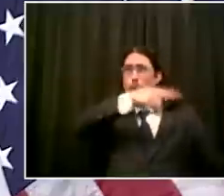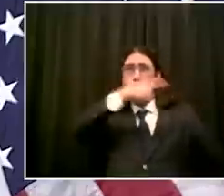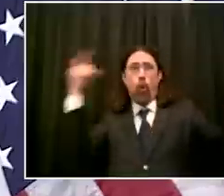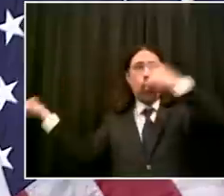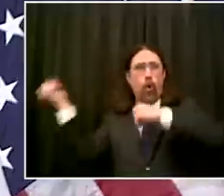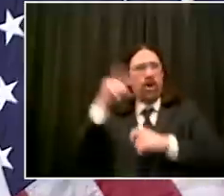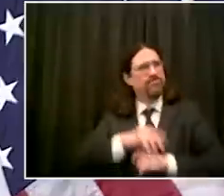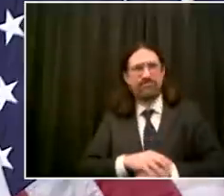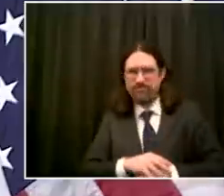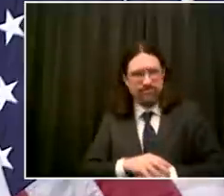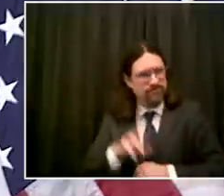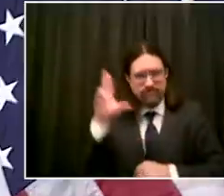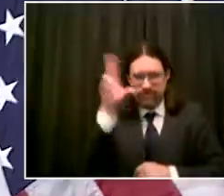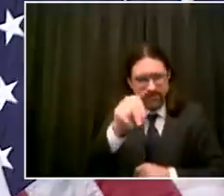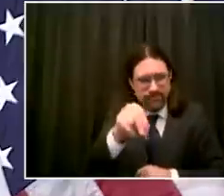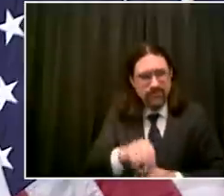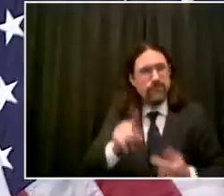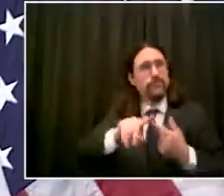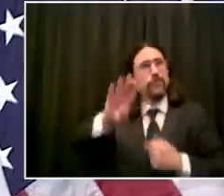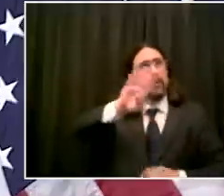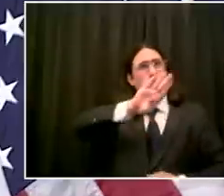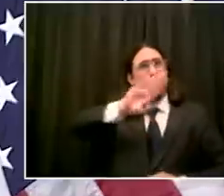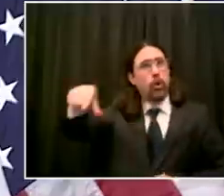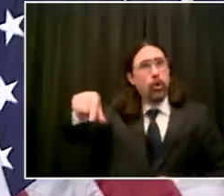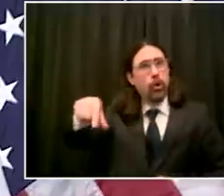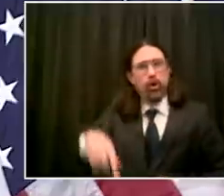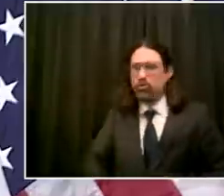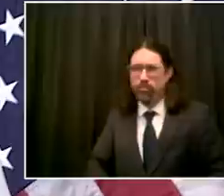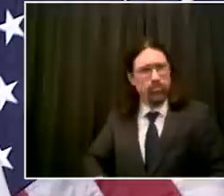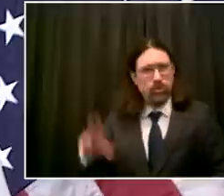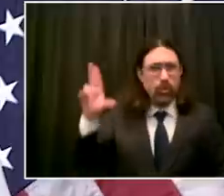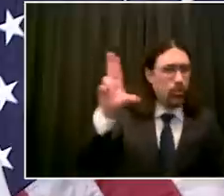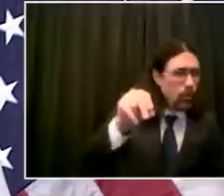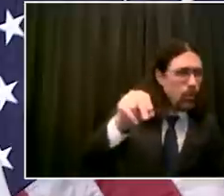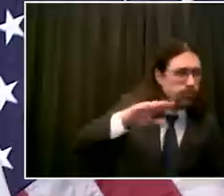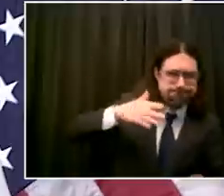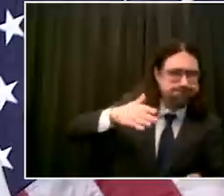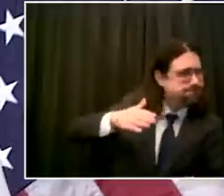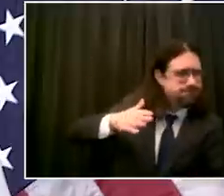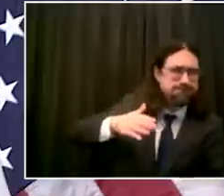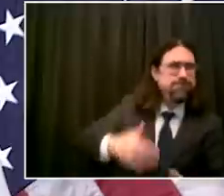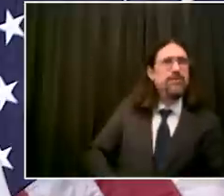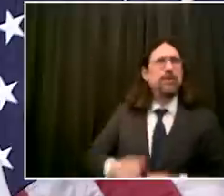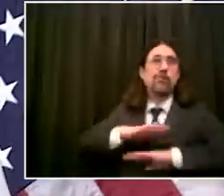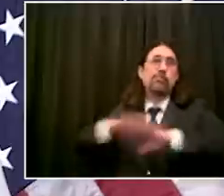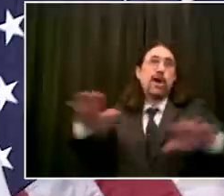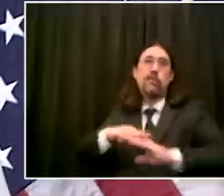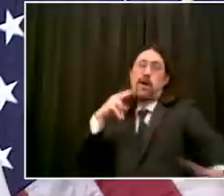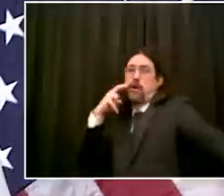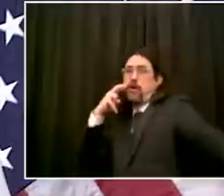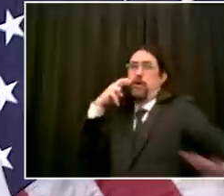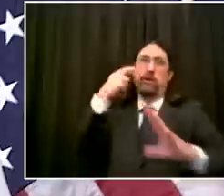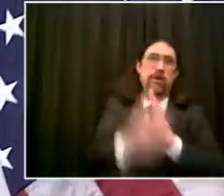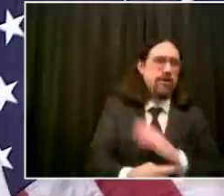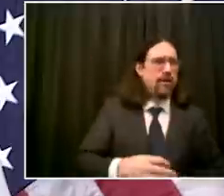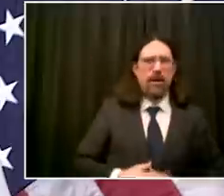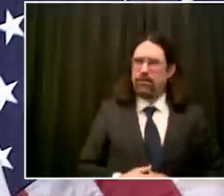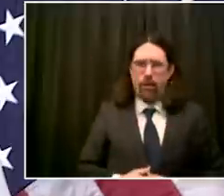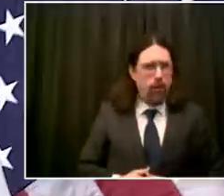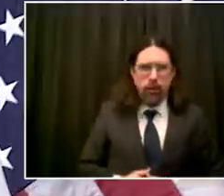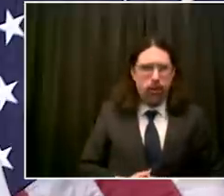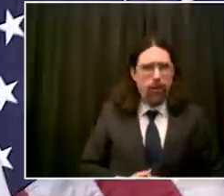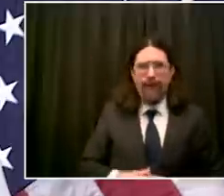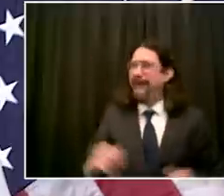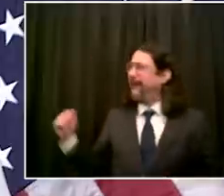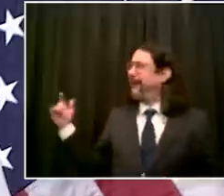what happens in a traditional summer with beaches we'll give a few warnings for sure to the people of this city and to the people of the communities